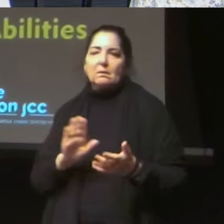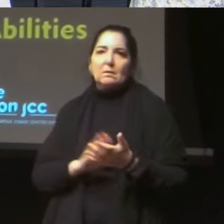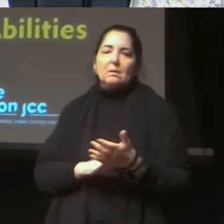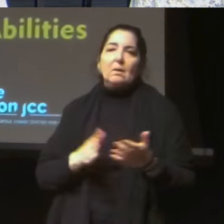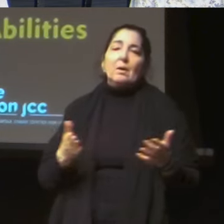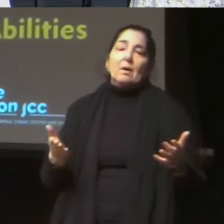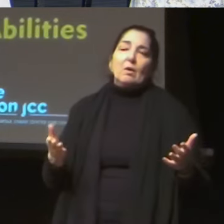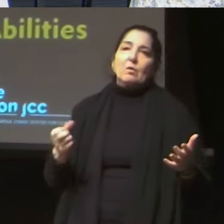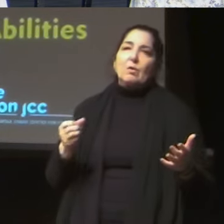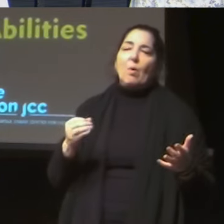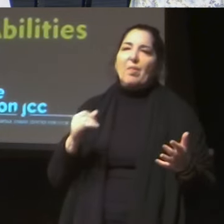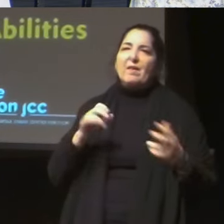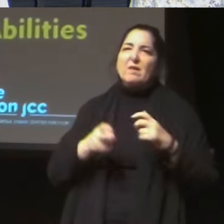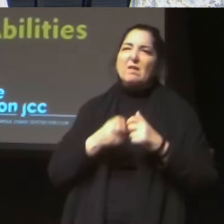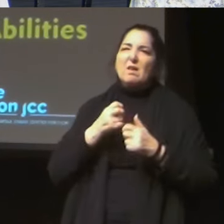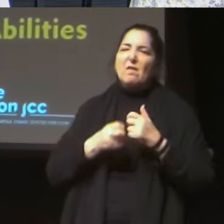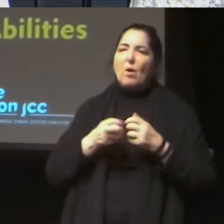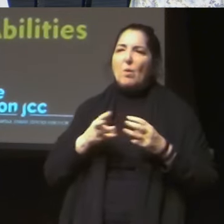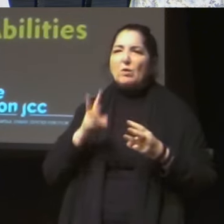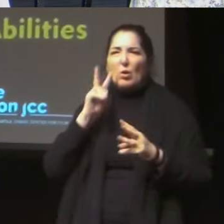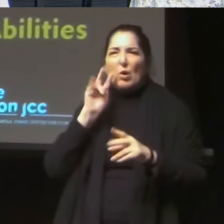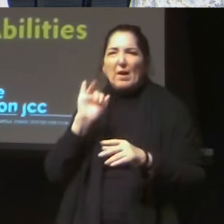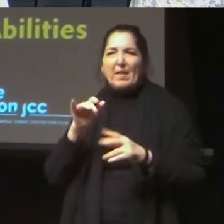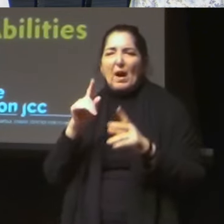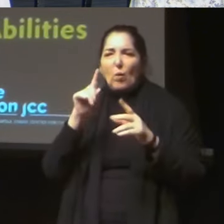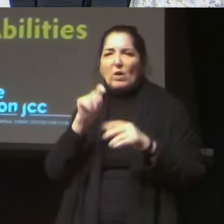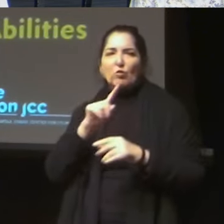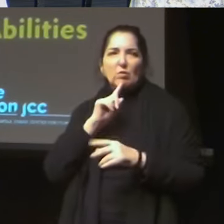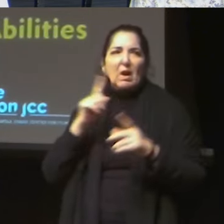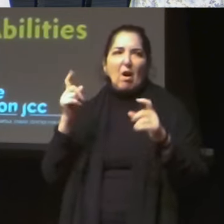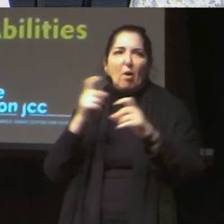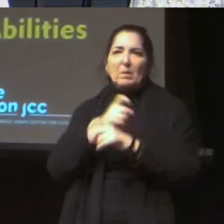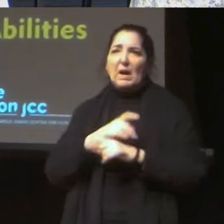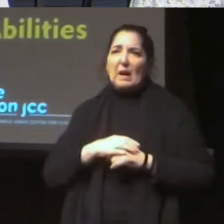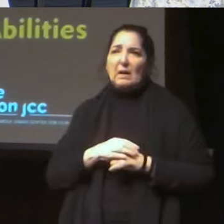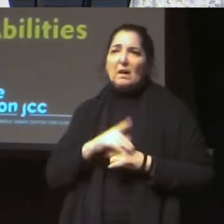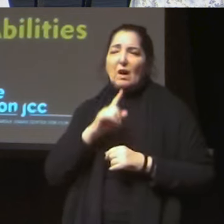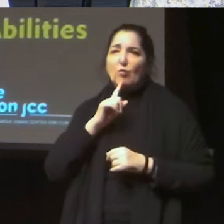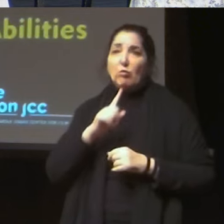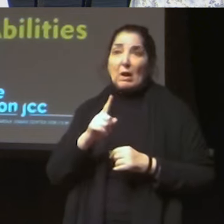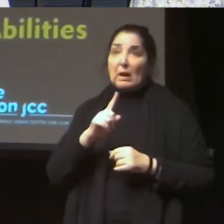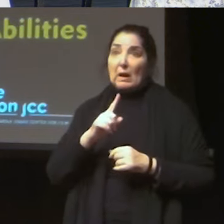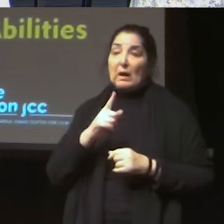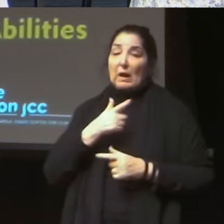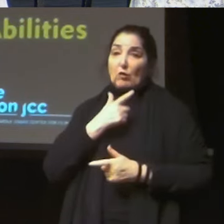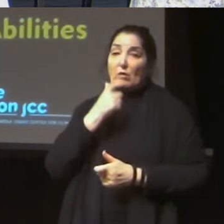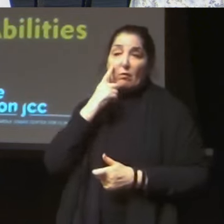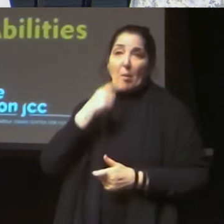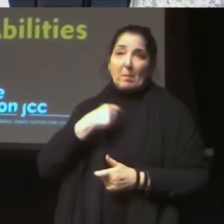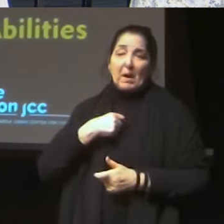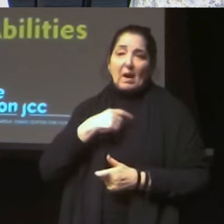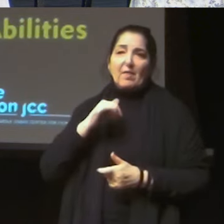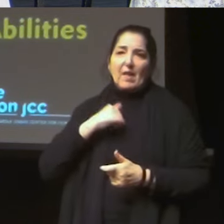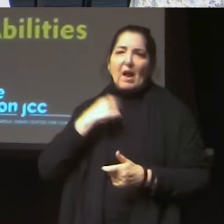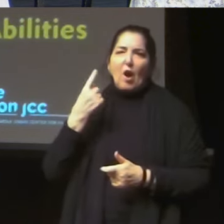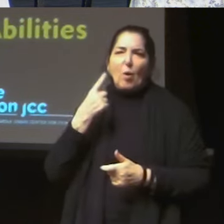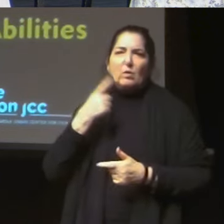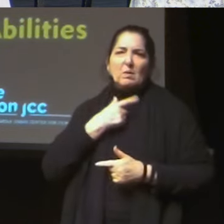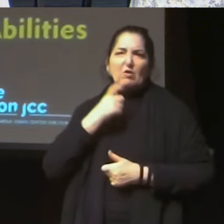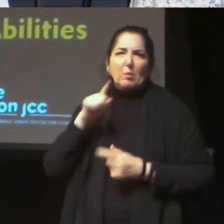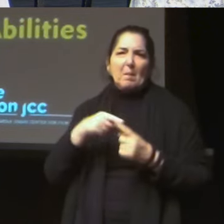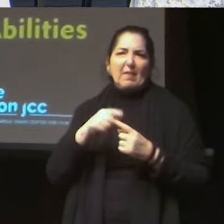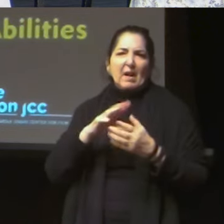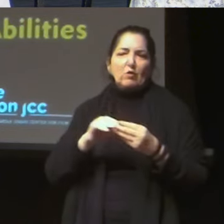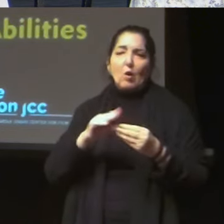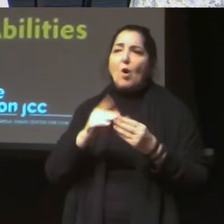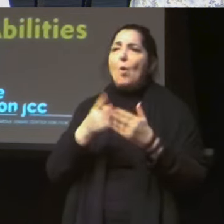you know, that was always what was interesting about the story. What does it tell us about ourselves as much as what we're seeing on the screen? I think there's a lot. Right. Yeah. We are out